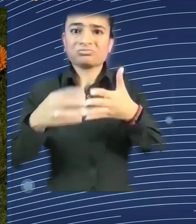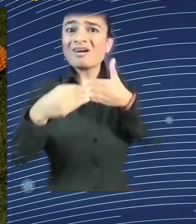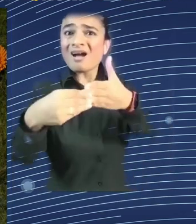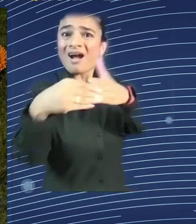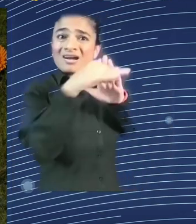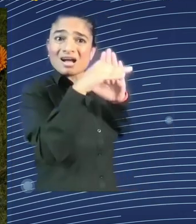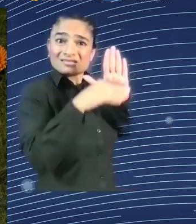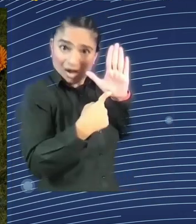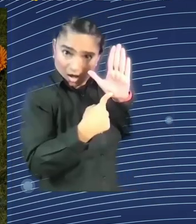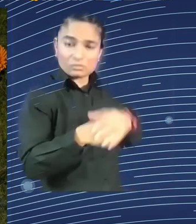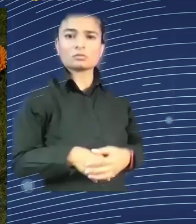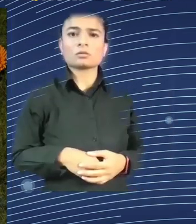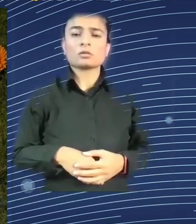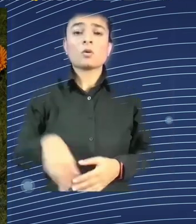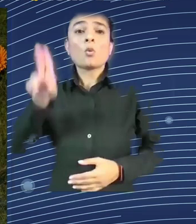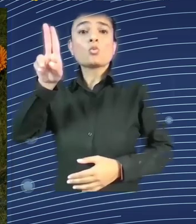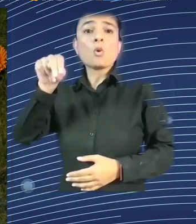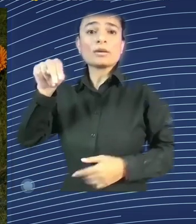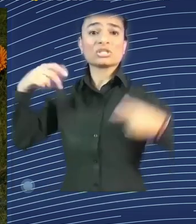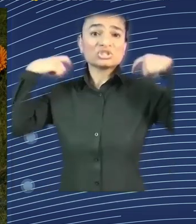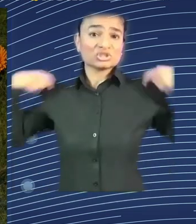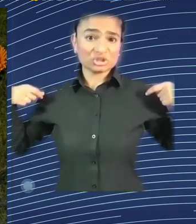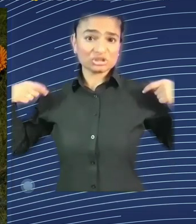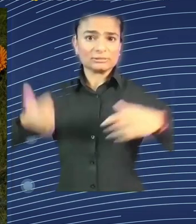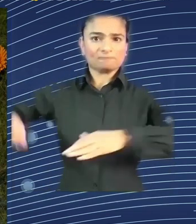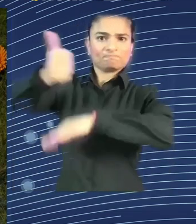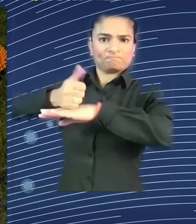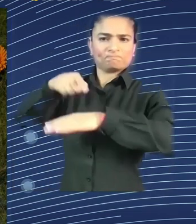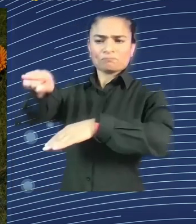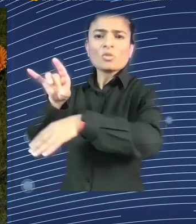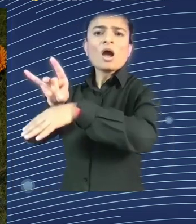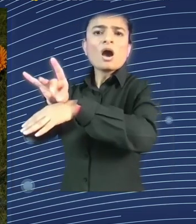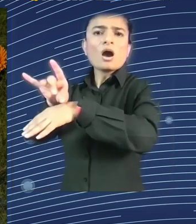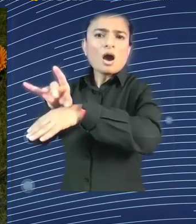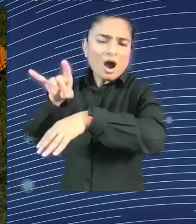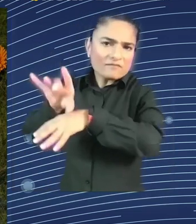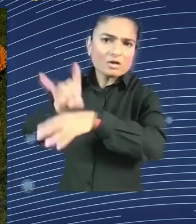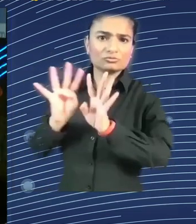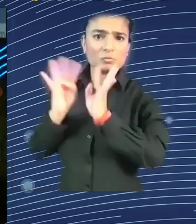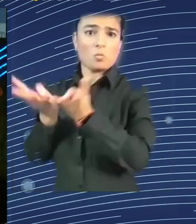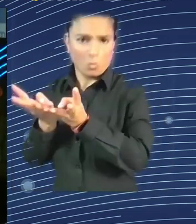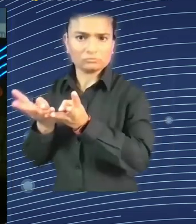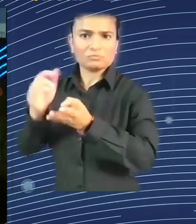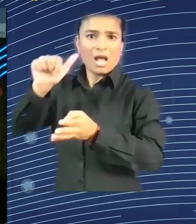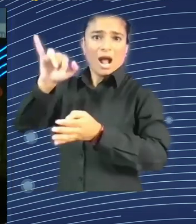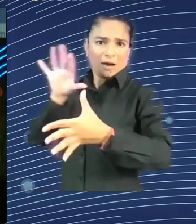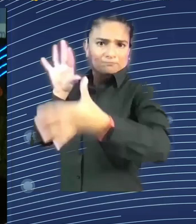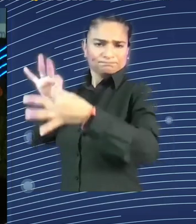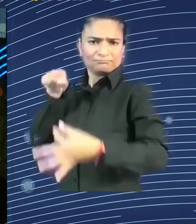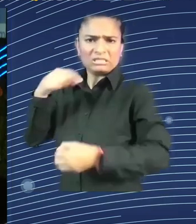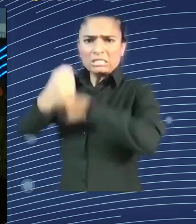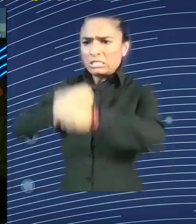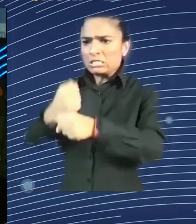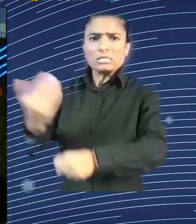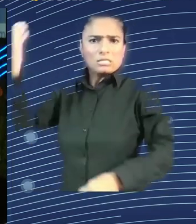compact, which hopefully will be adopted at the future summit in New York next year. So you can see there are really different